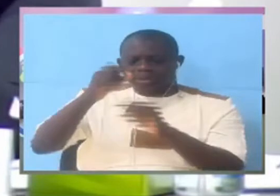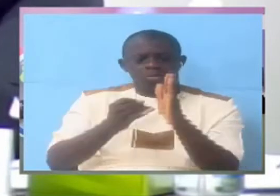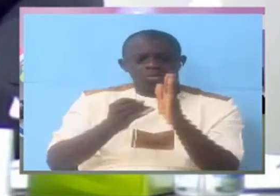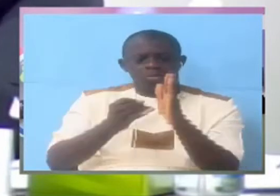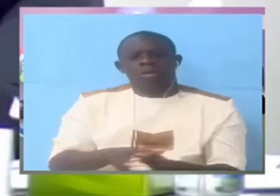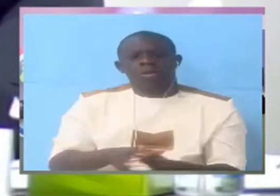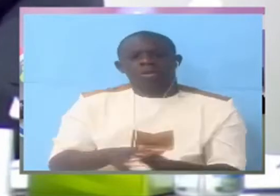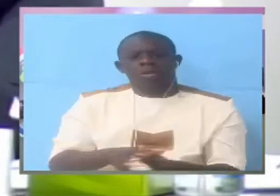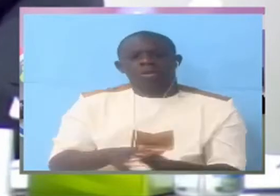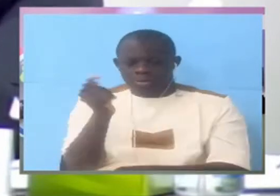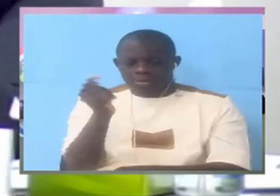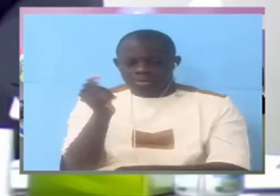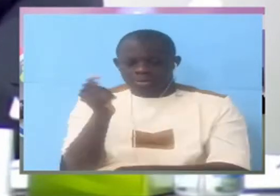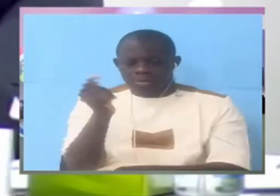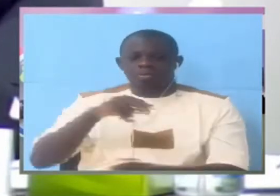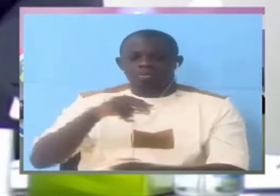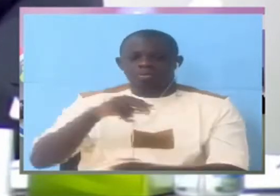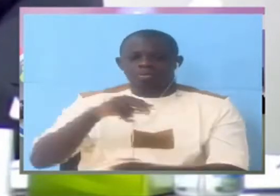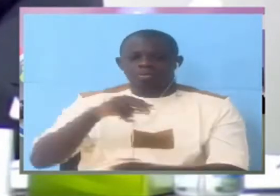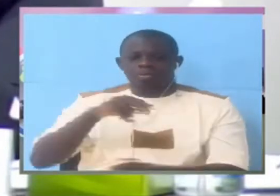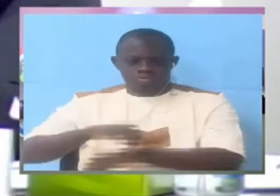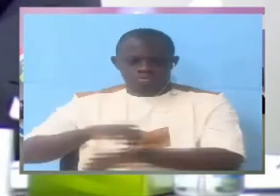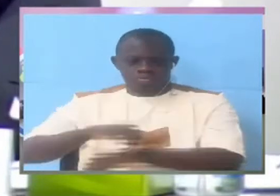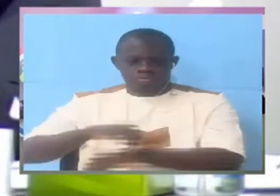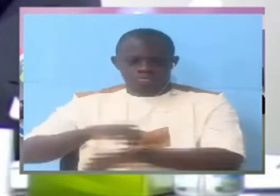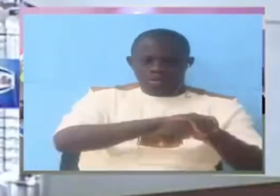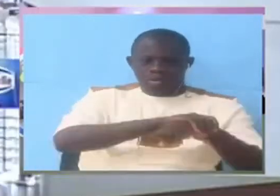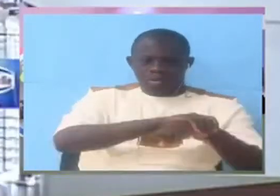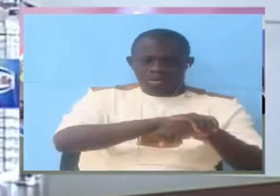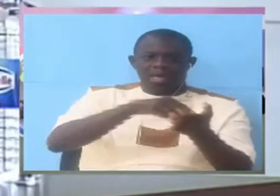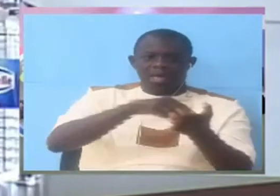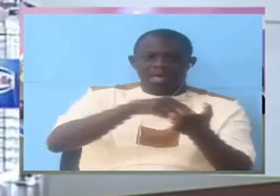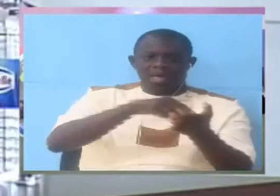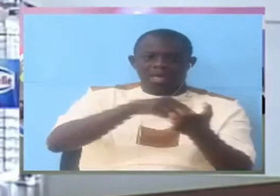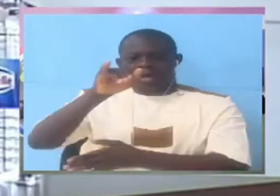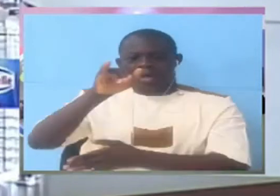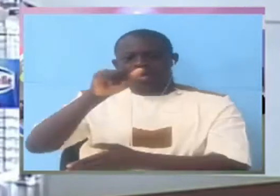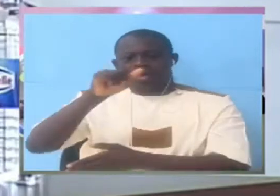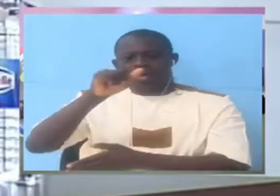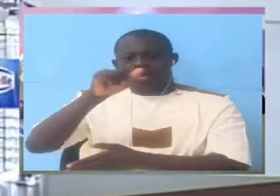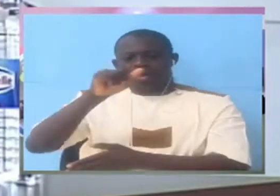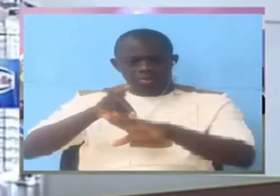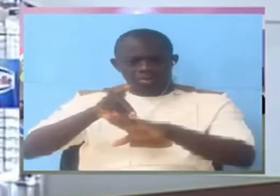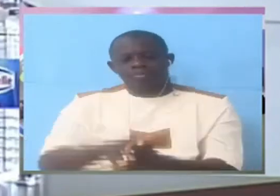these people were brought to the nia coming hundred and in the the